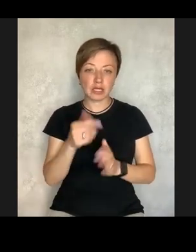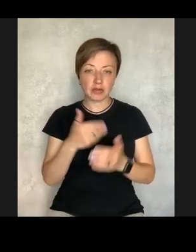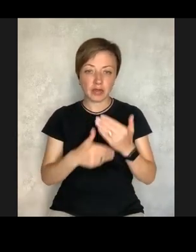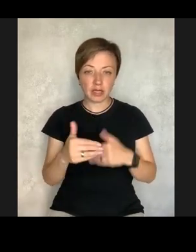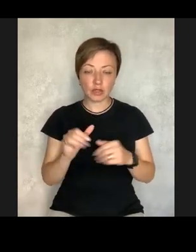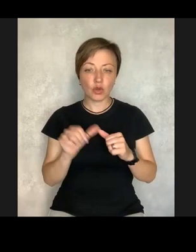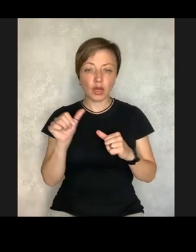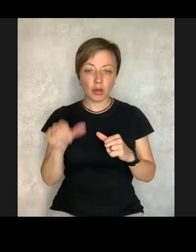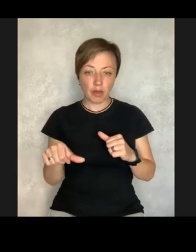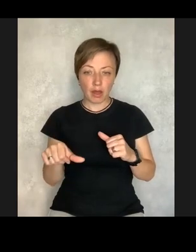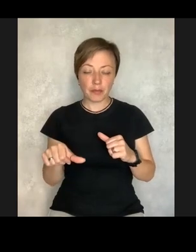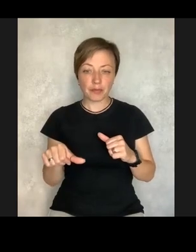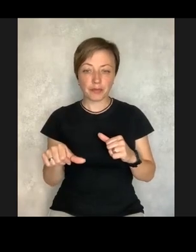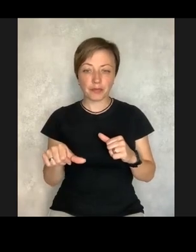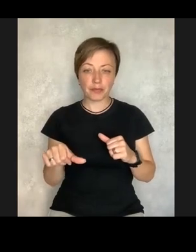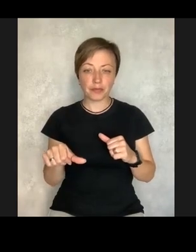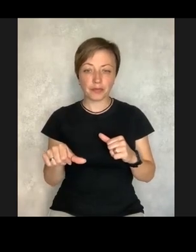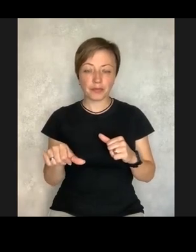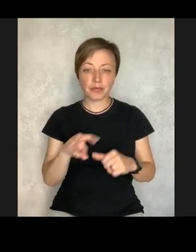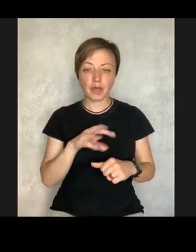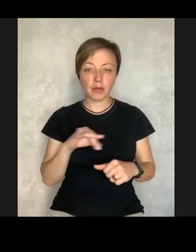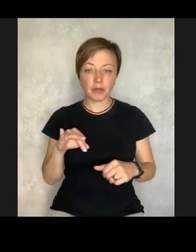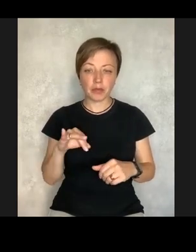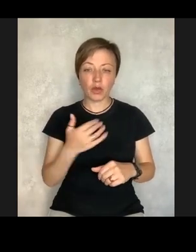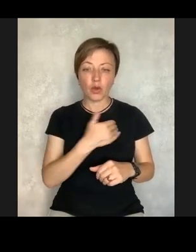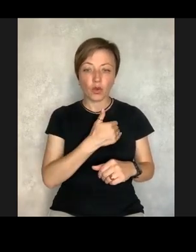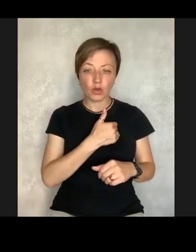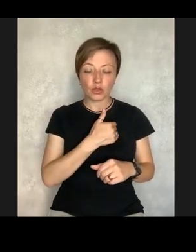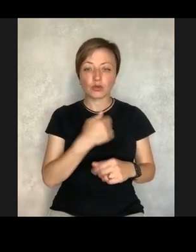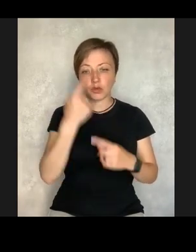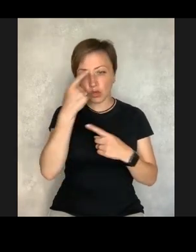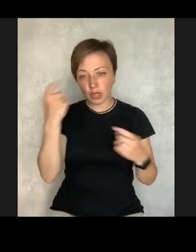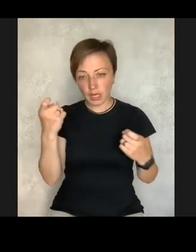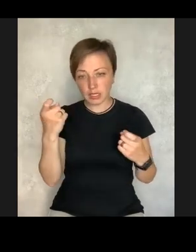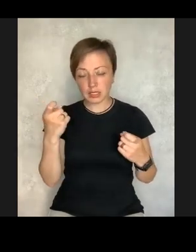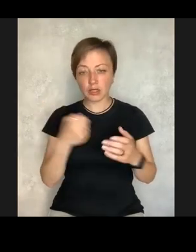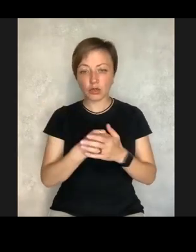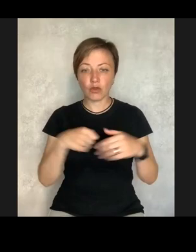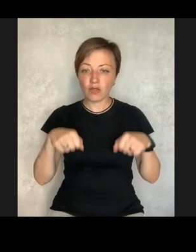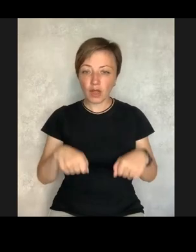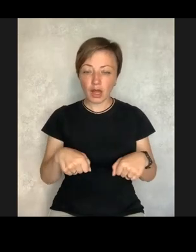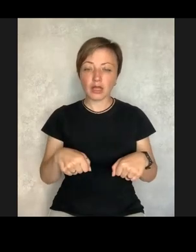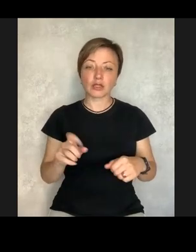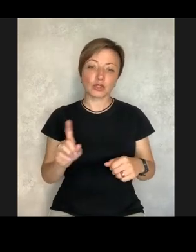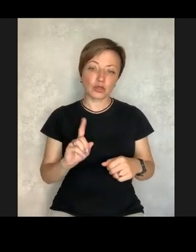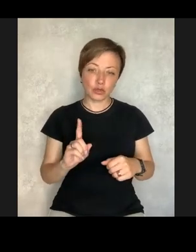to issues of people with disabilities. Presently, particular, in we would like to advocate also